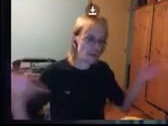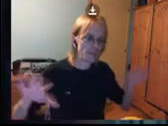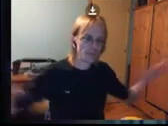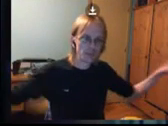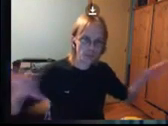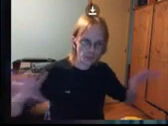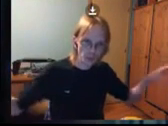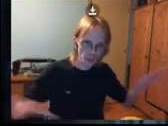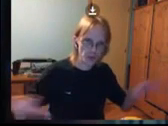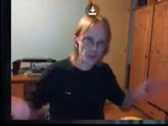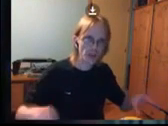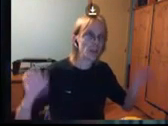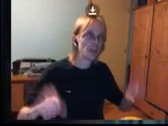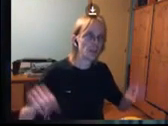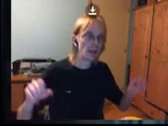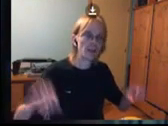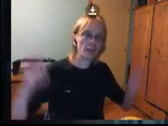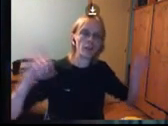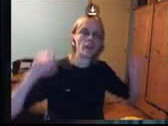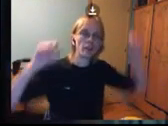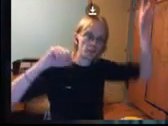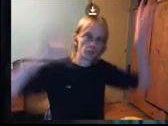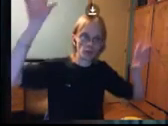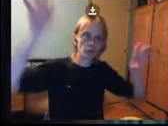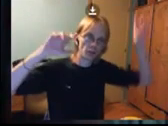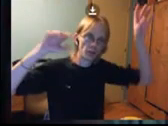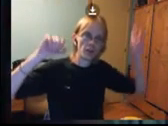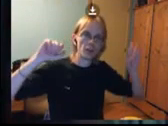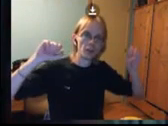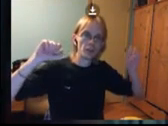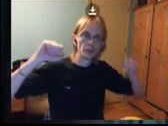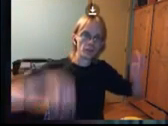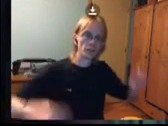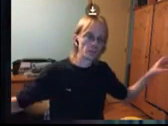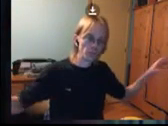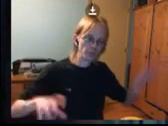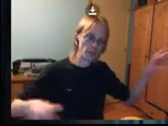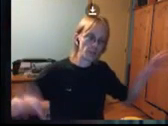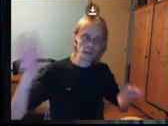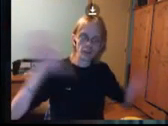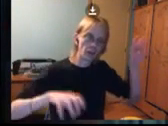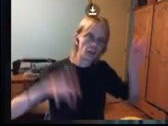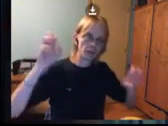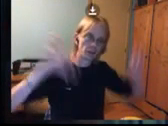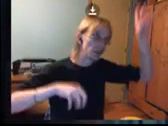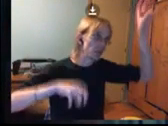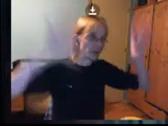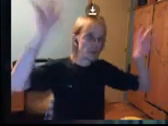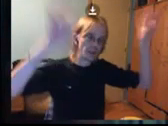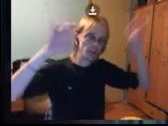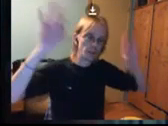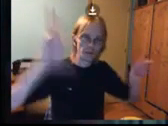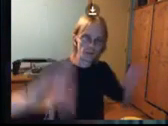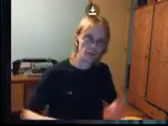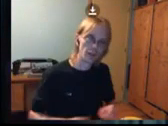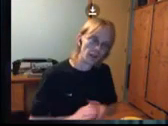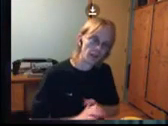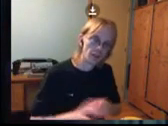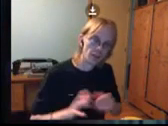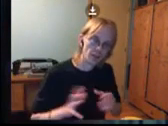you have two sources and then you have results. So you take in your clips and then you edit them.